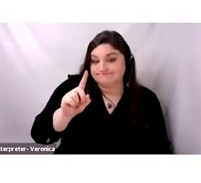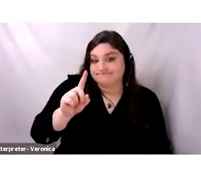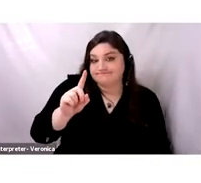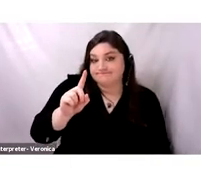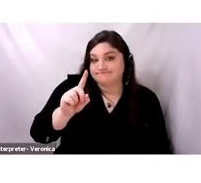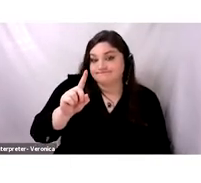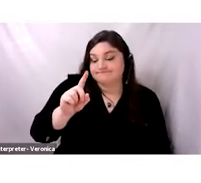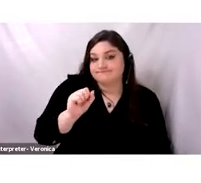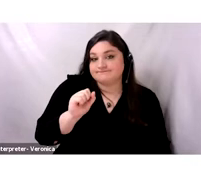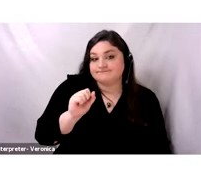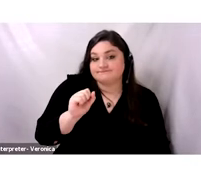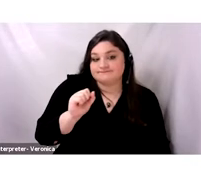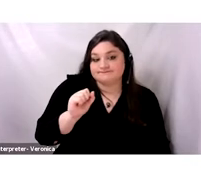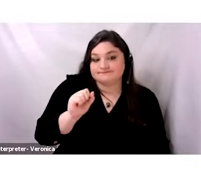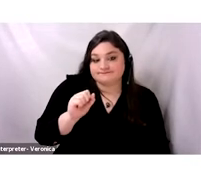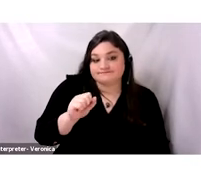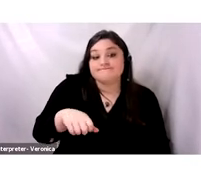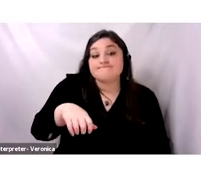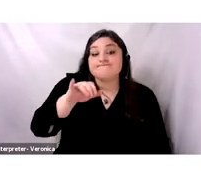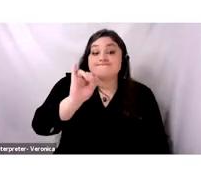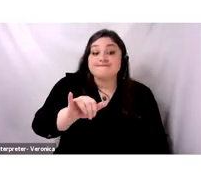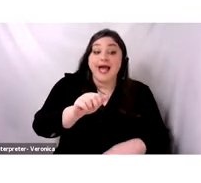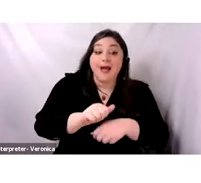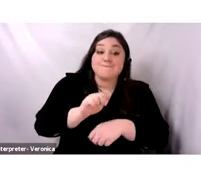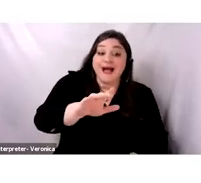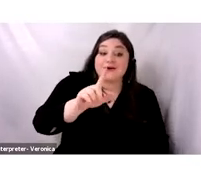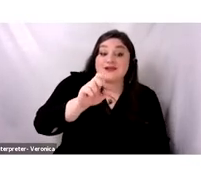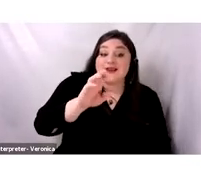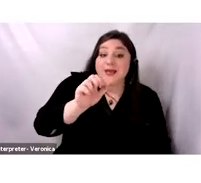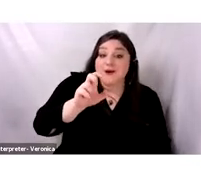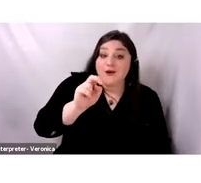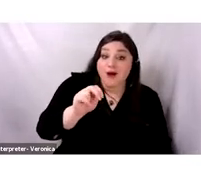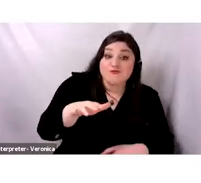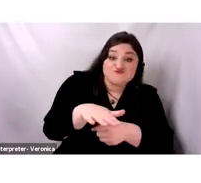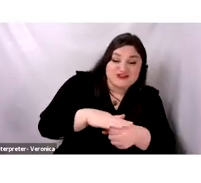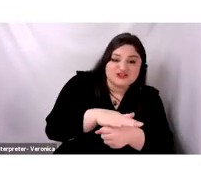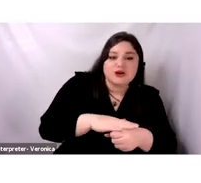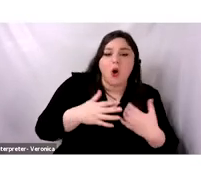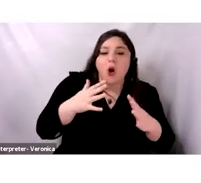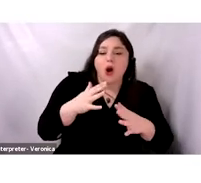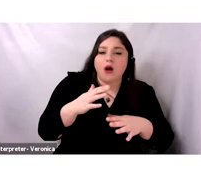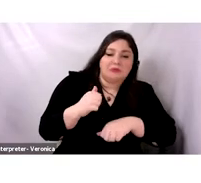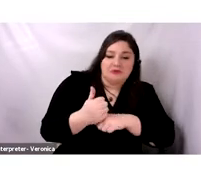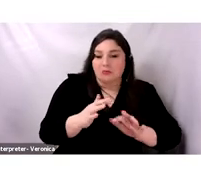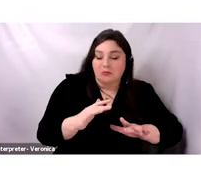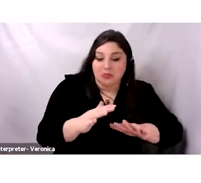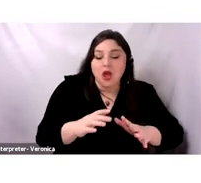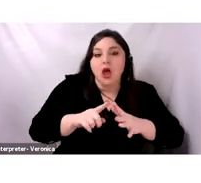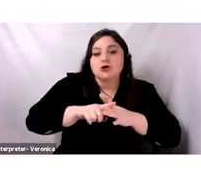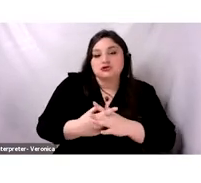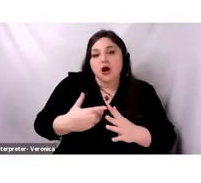Mount Lebanon and the region was already under Ottoman rule since 1516, following violent